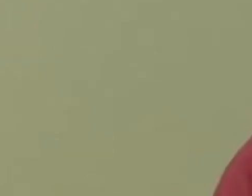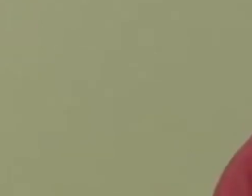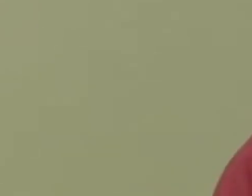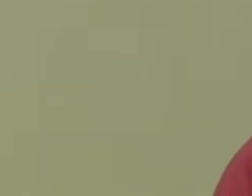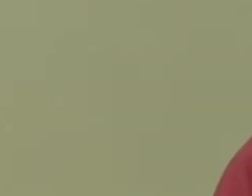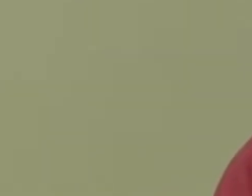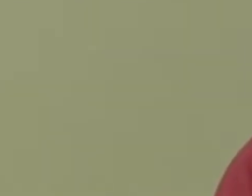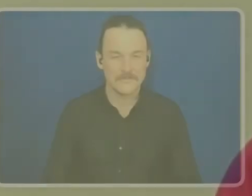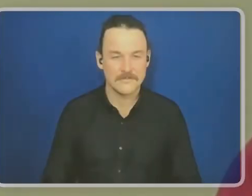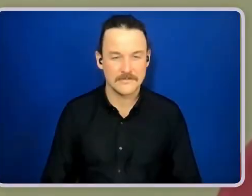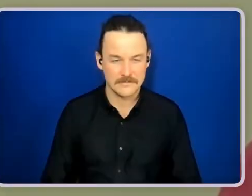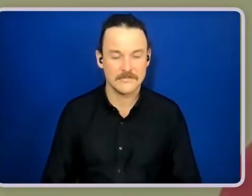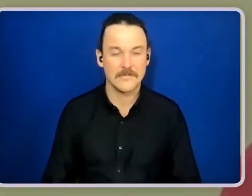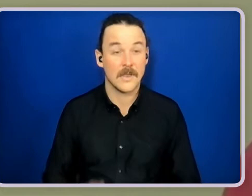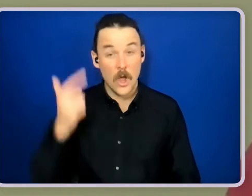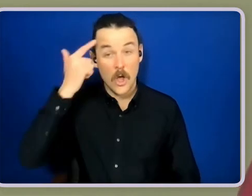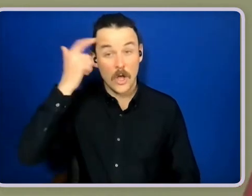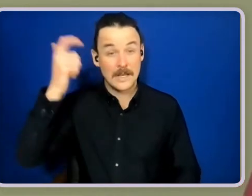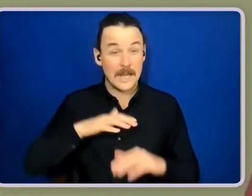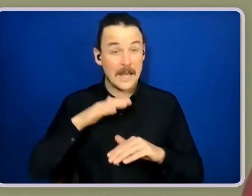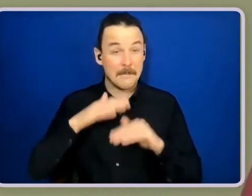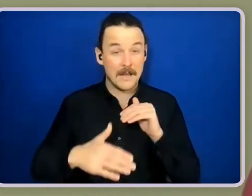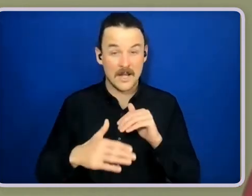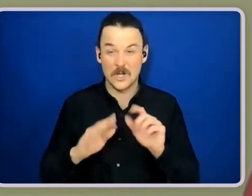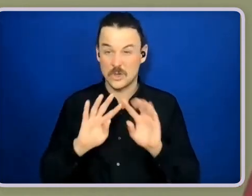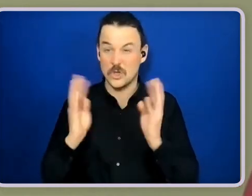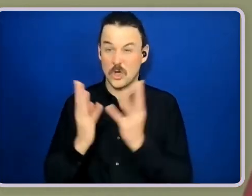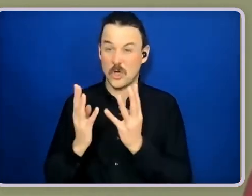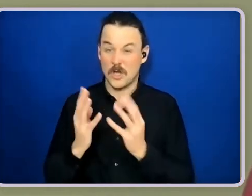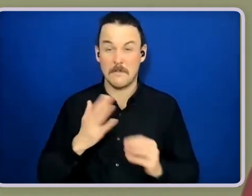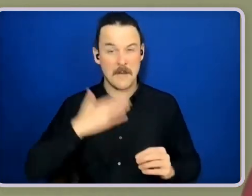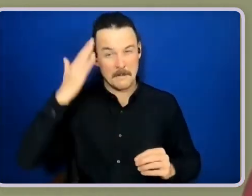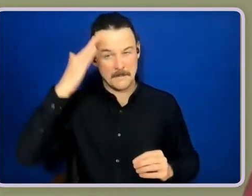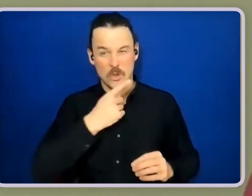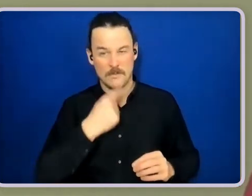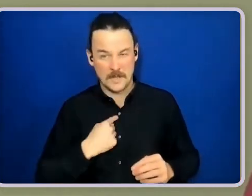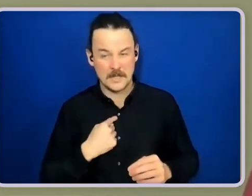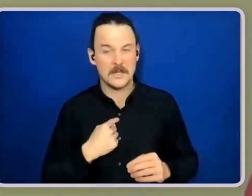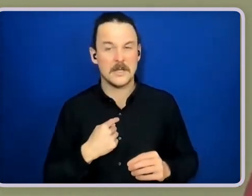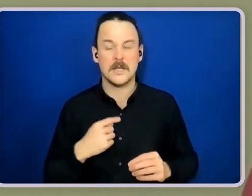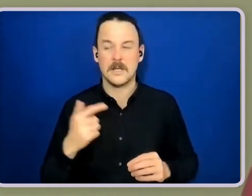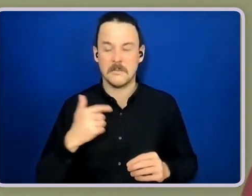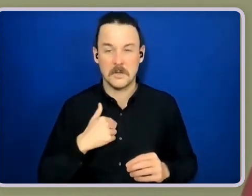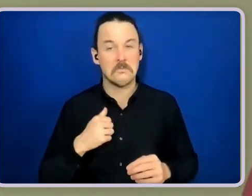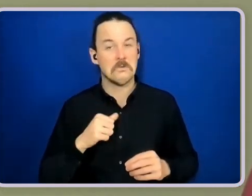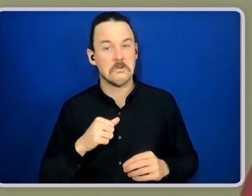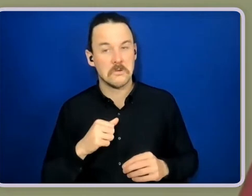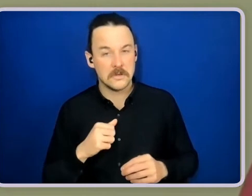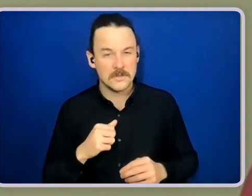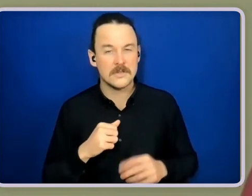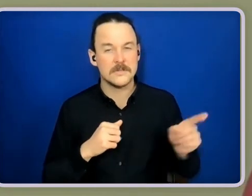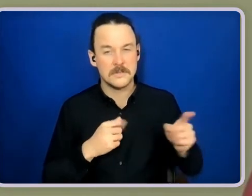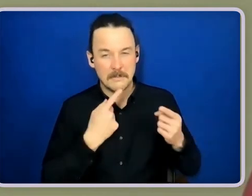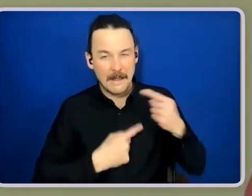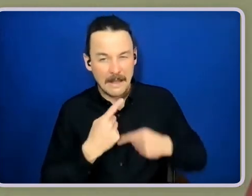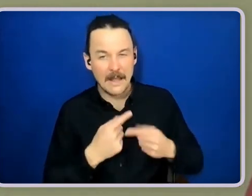The whole idea of the circle was mentioned to me by my mum. She explained to me how it would help me reach my